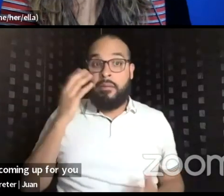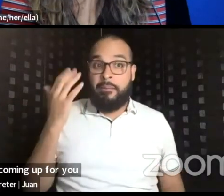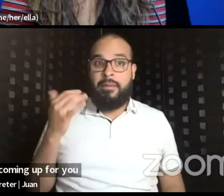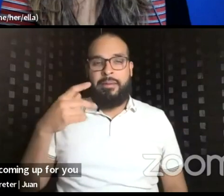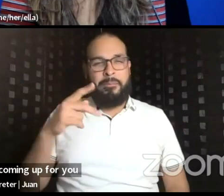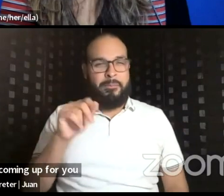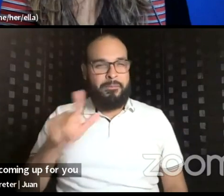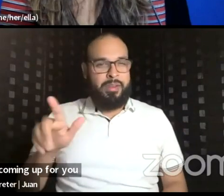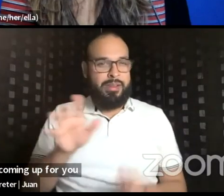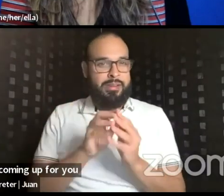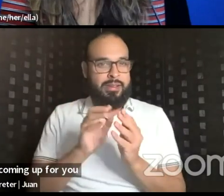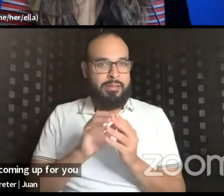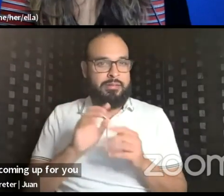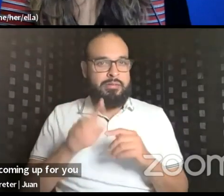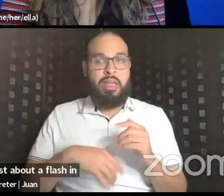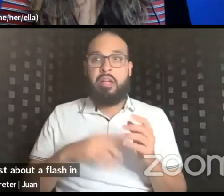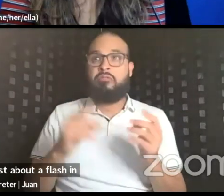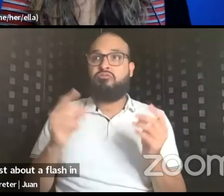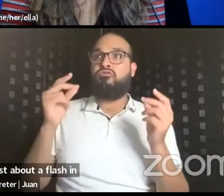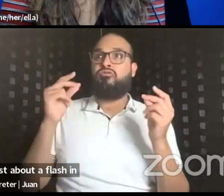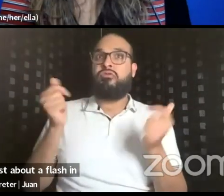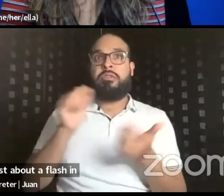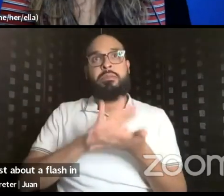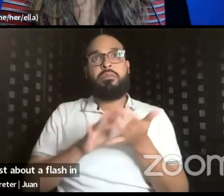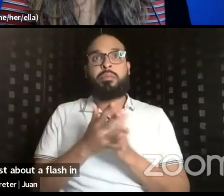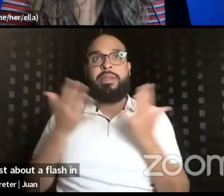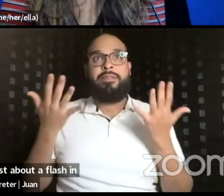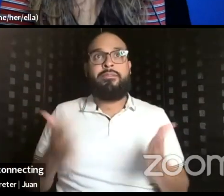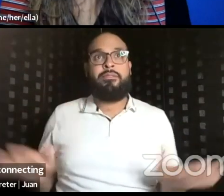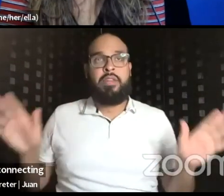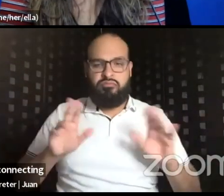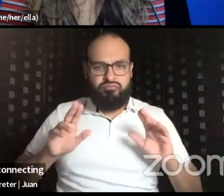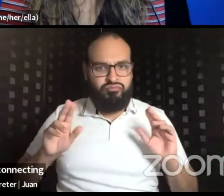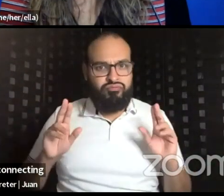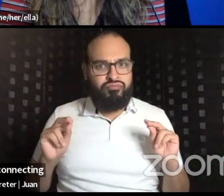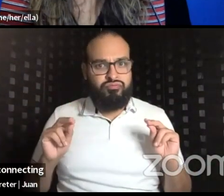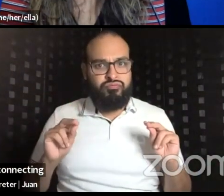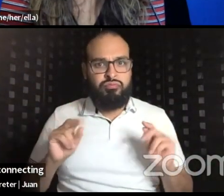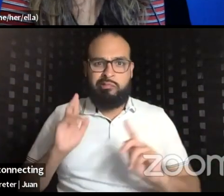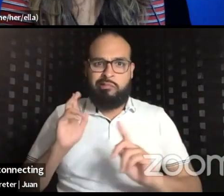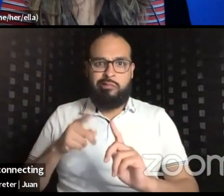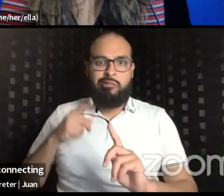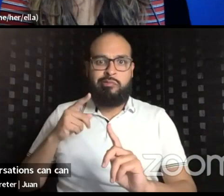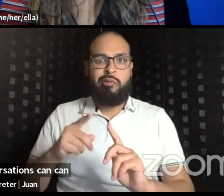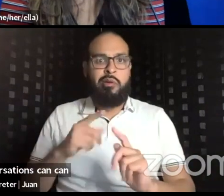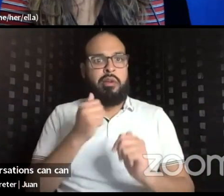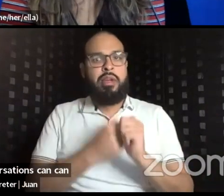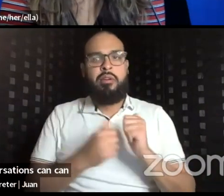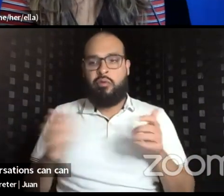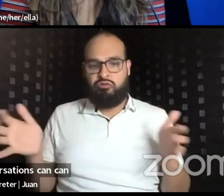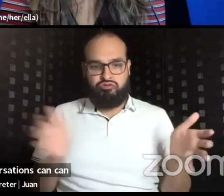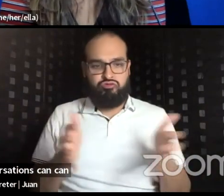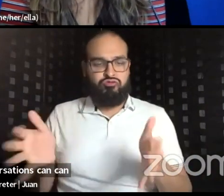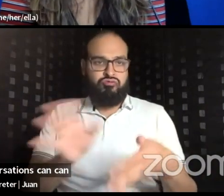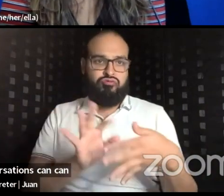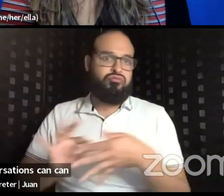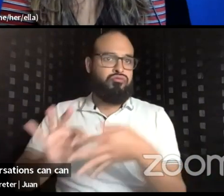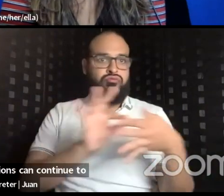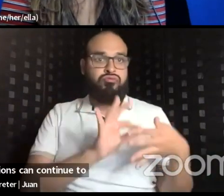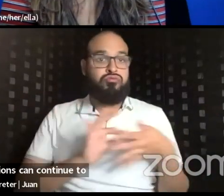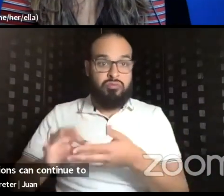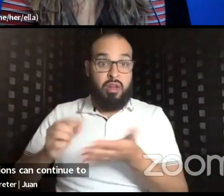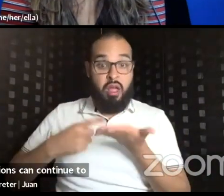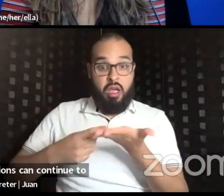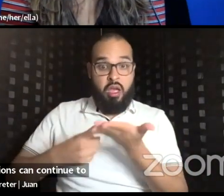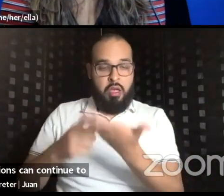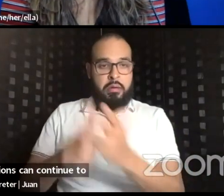just about a flash in the pan moment. It's about connecting us all together so that these conversations can continue to make change throughout the year.